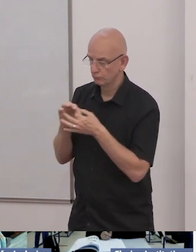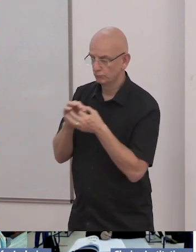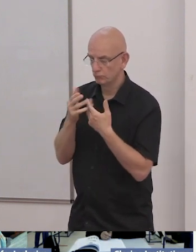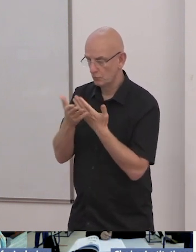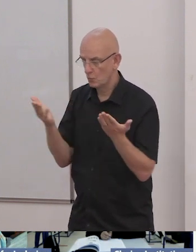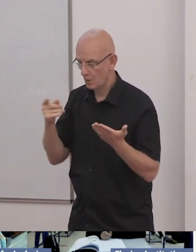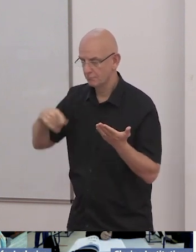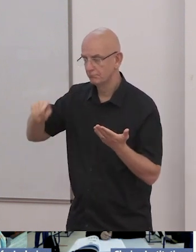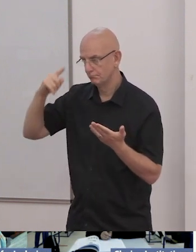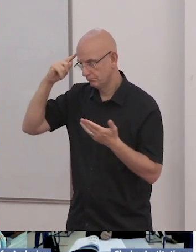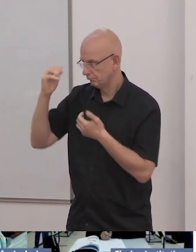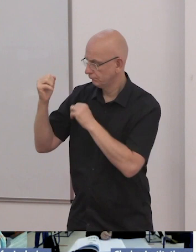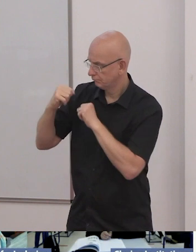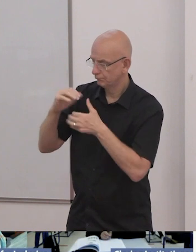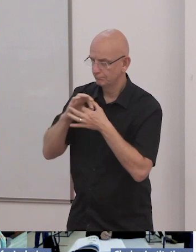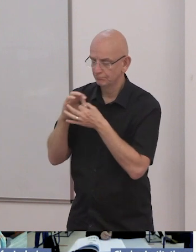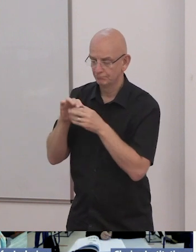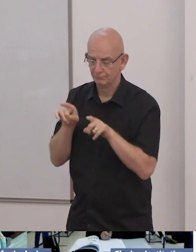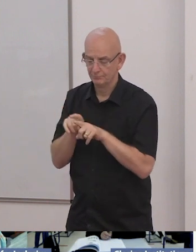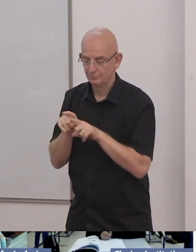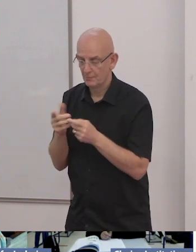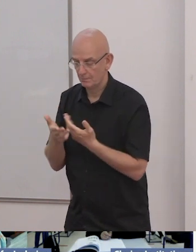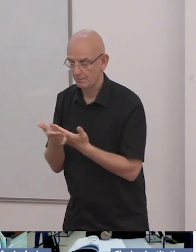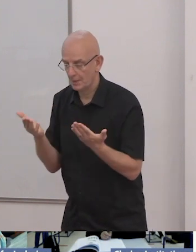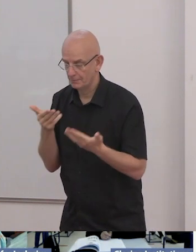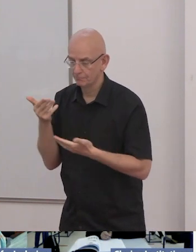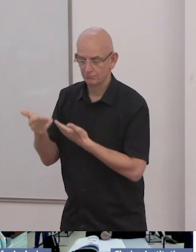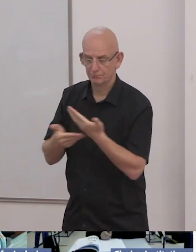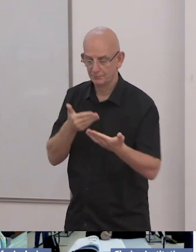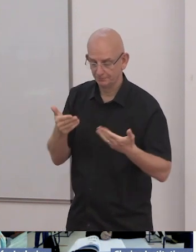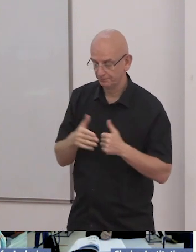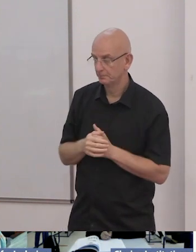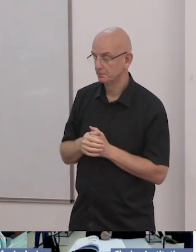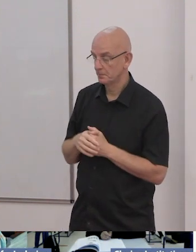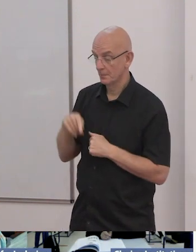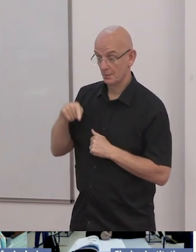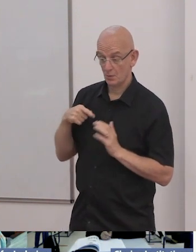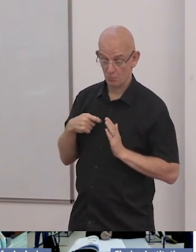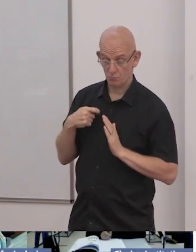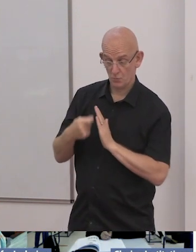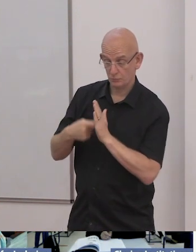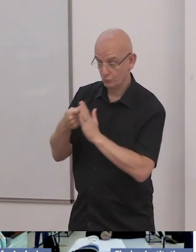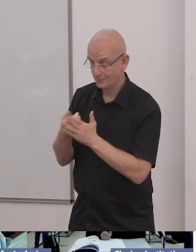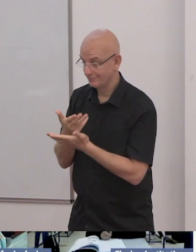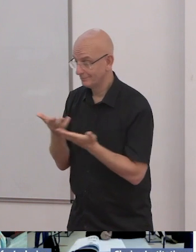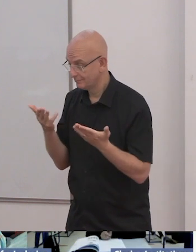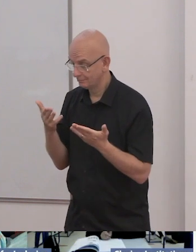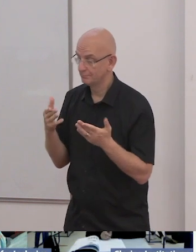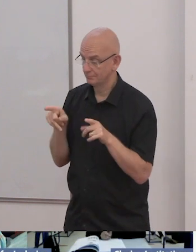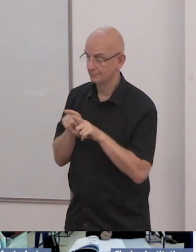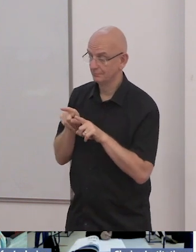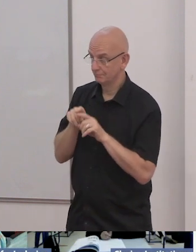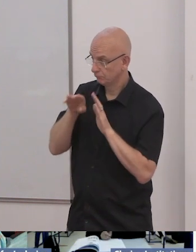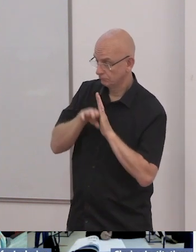projects and programs support our members to become effective advocates within their